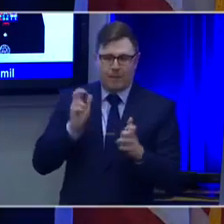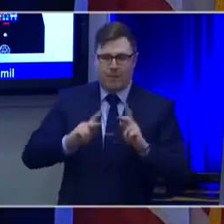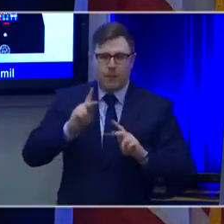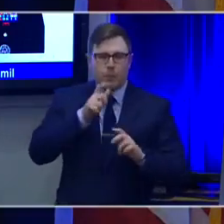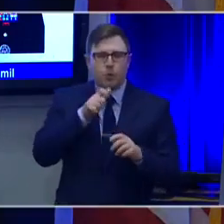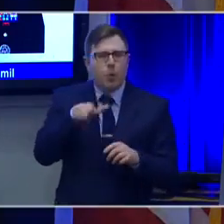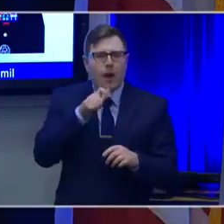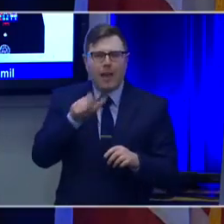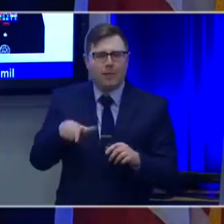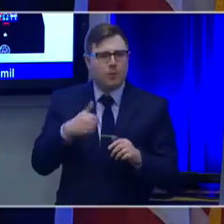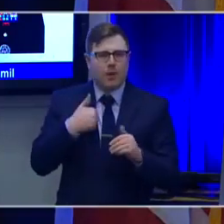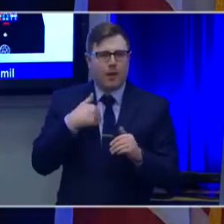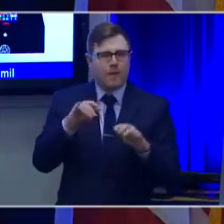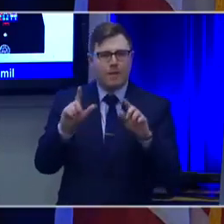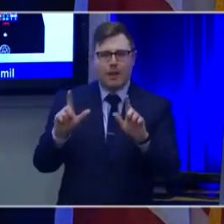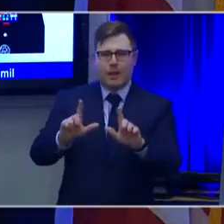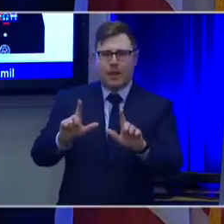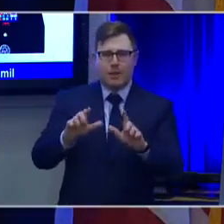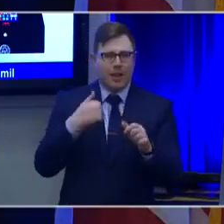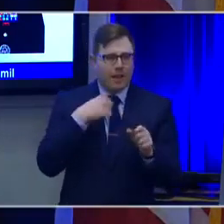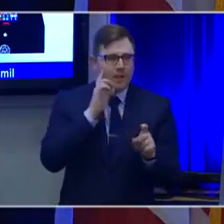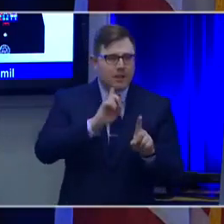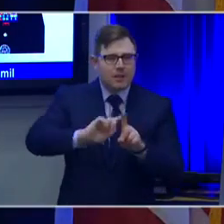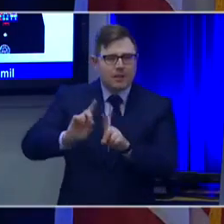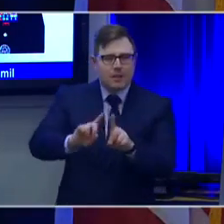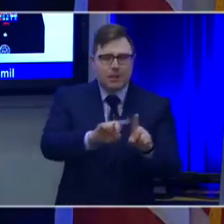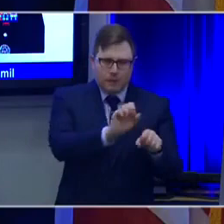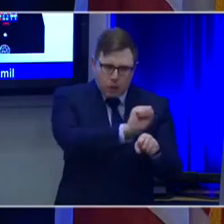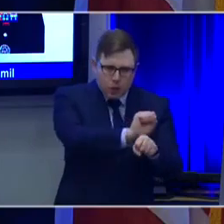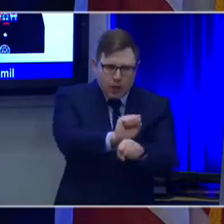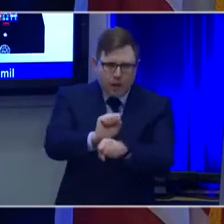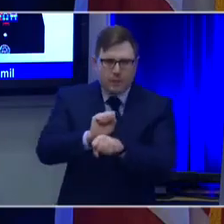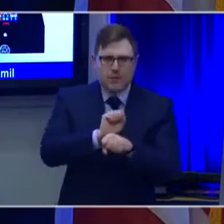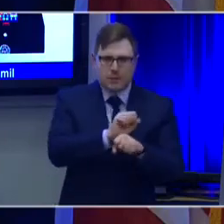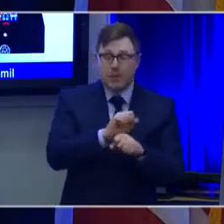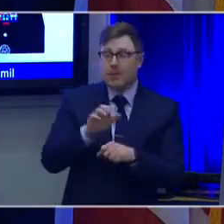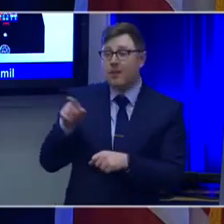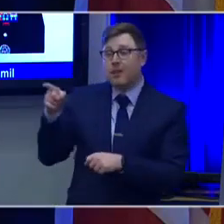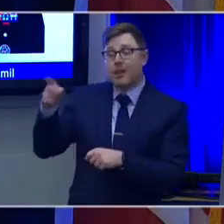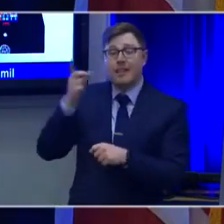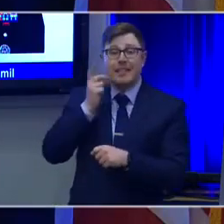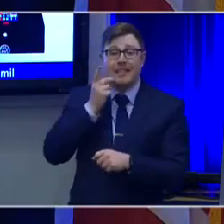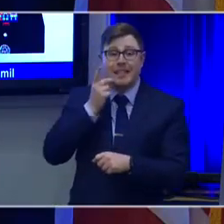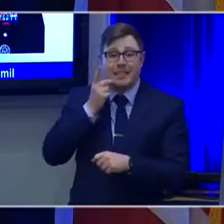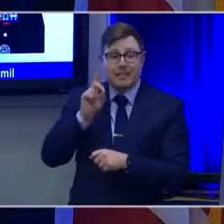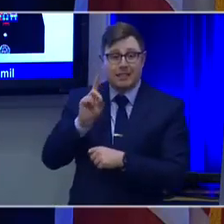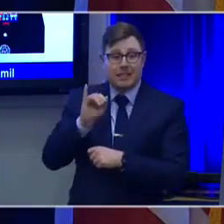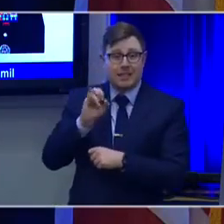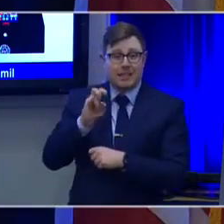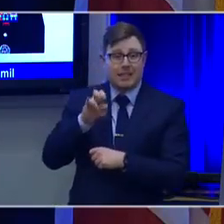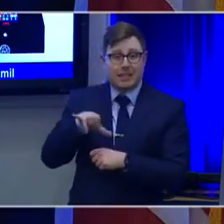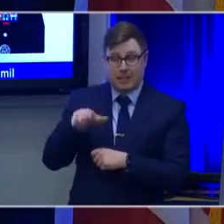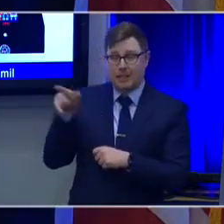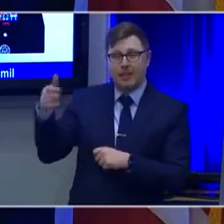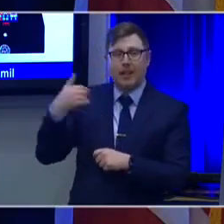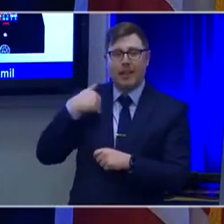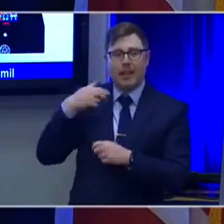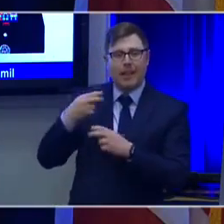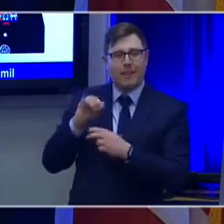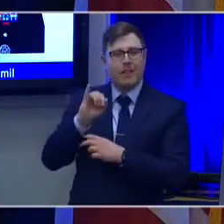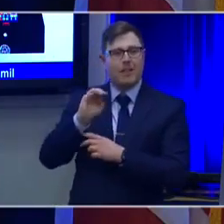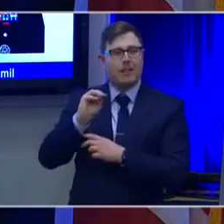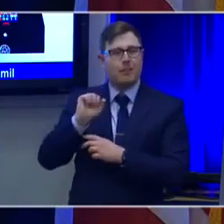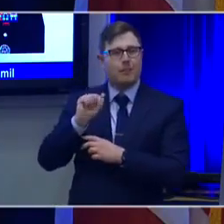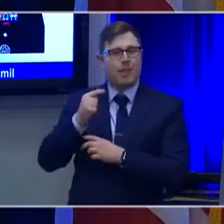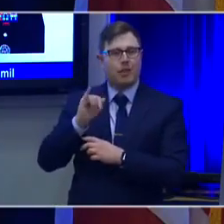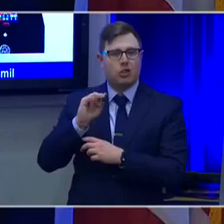members of their teams. Well, and you say, we have solutioners. And they come from every walk of life, every background, every